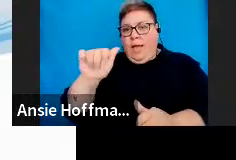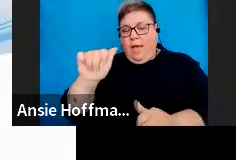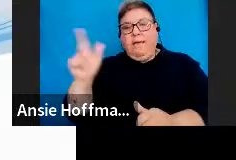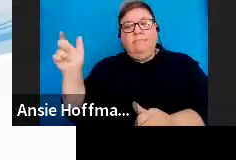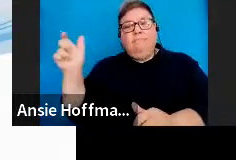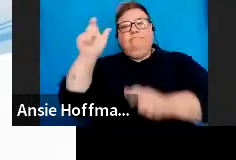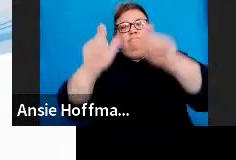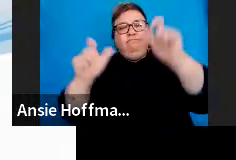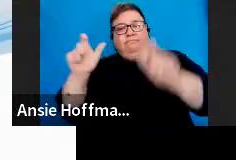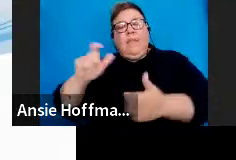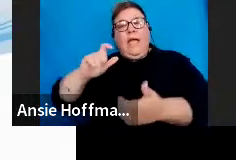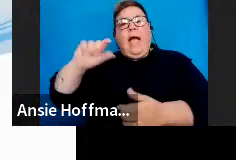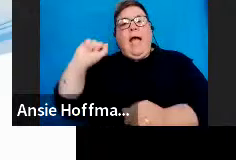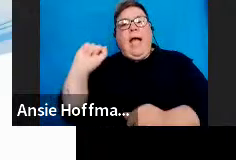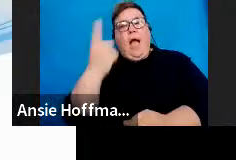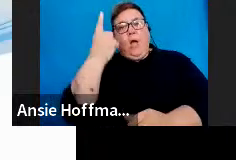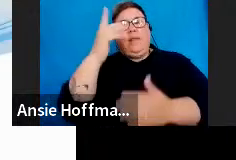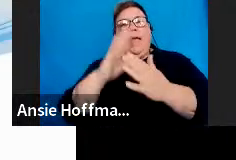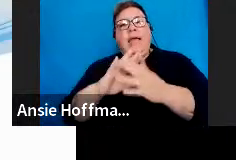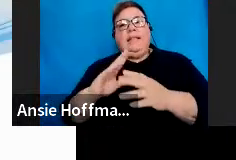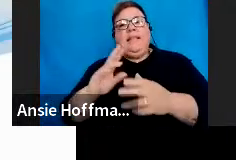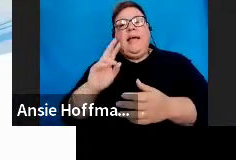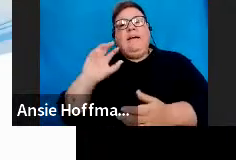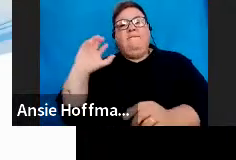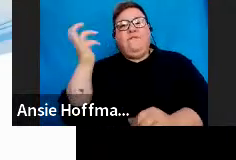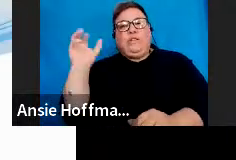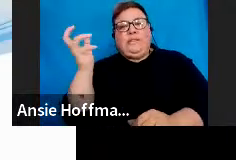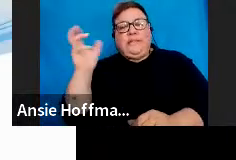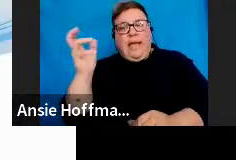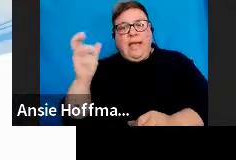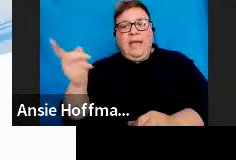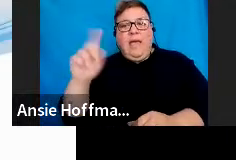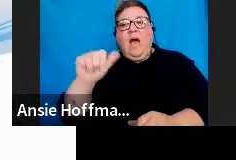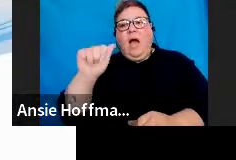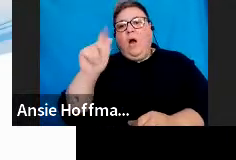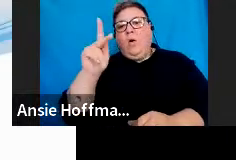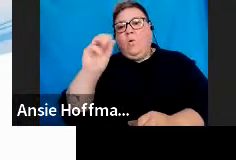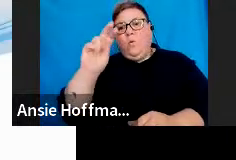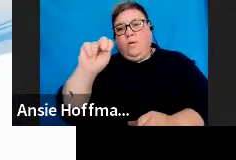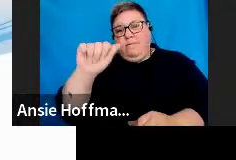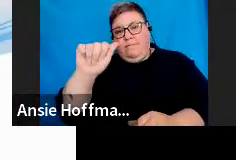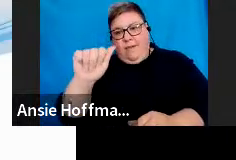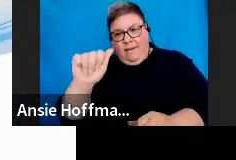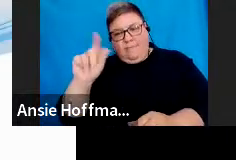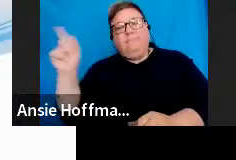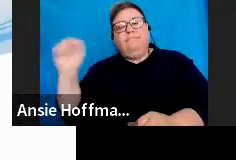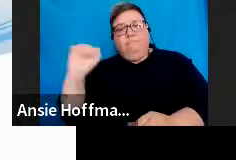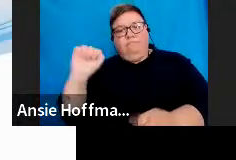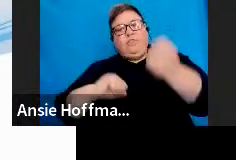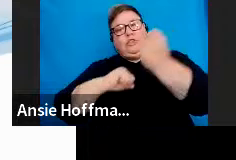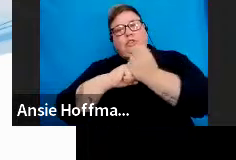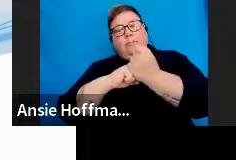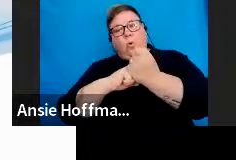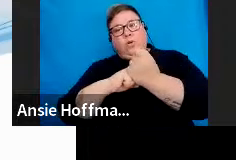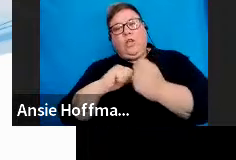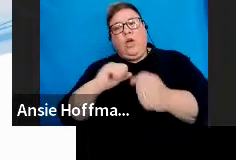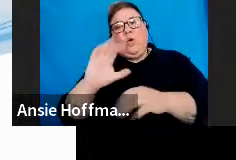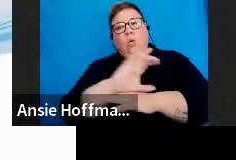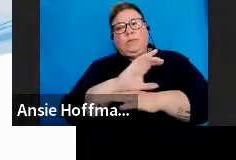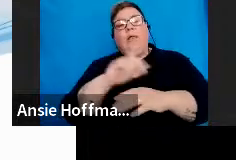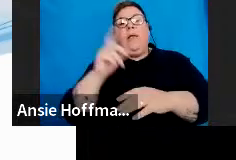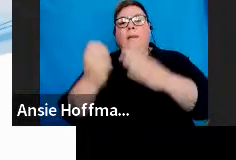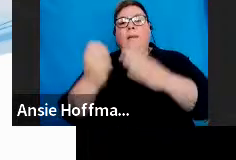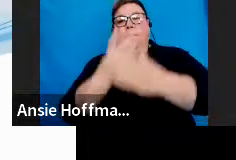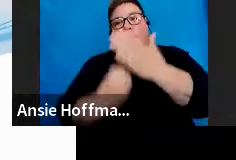Gauteng and Free State and well as Akona Tengwa, who's a SaaS support consultant for Gauteng and Bumalanga.